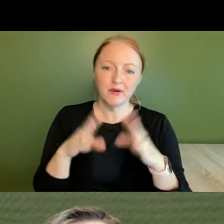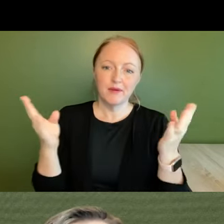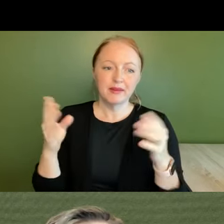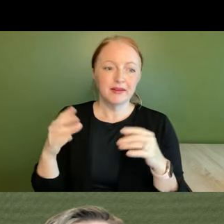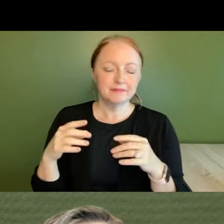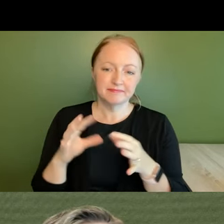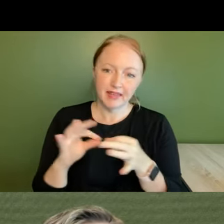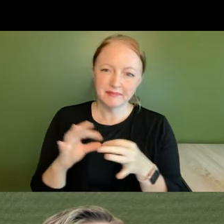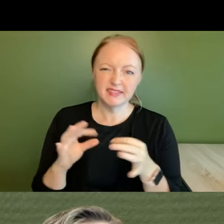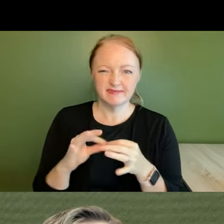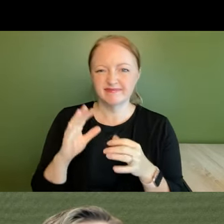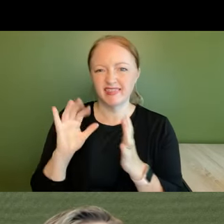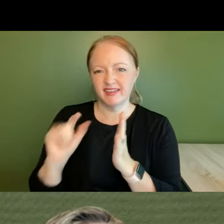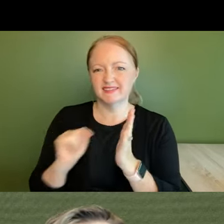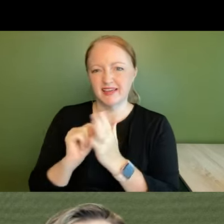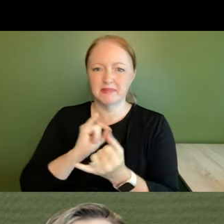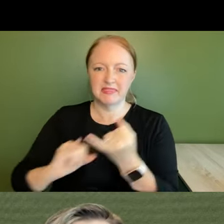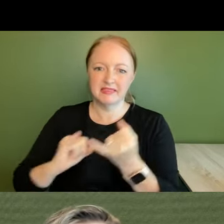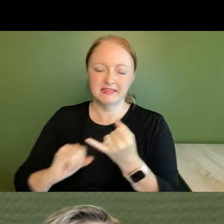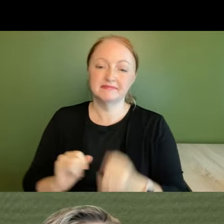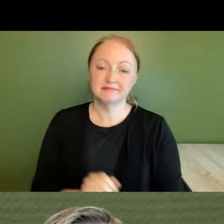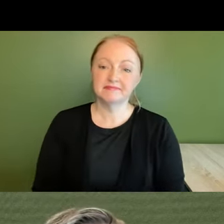line during public comment to hear from you directly